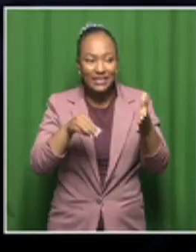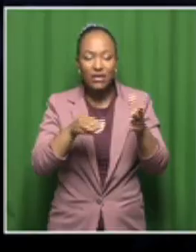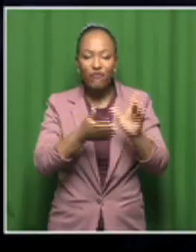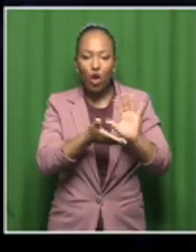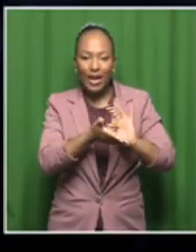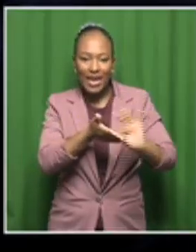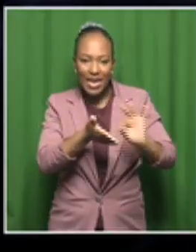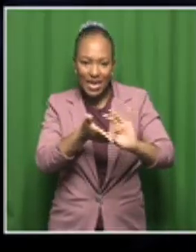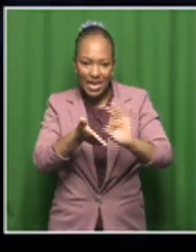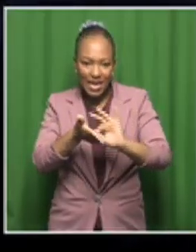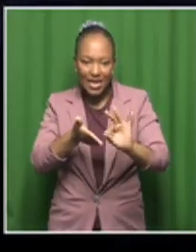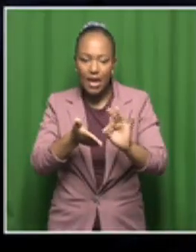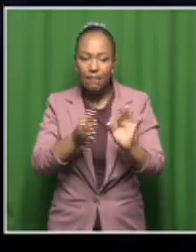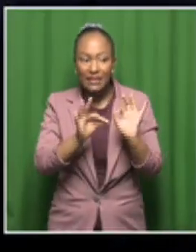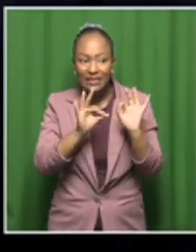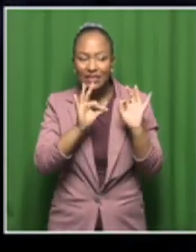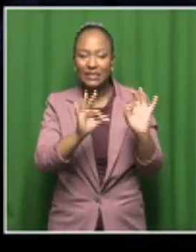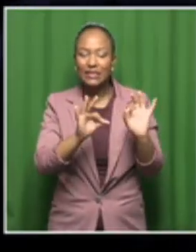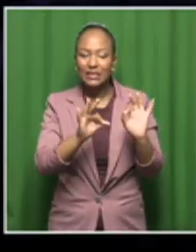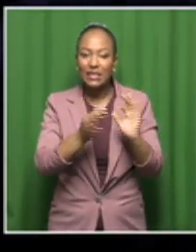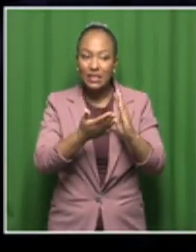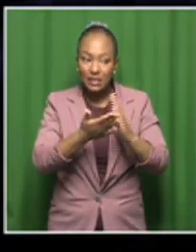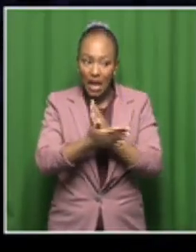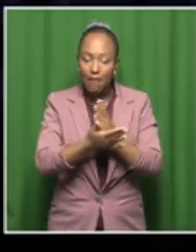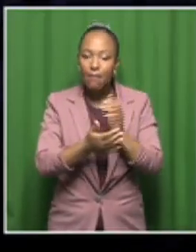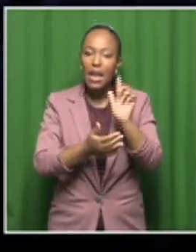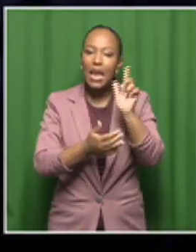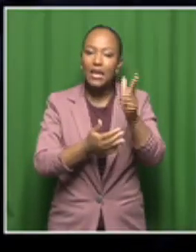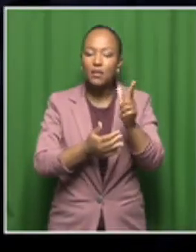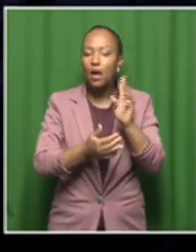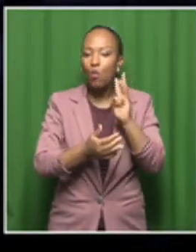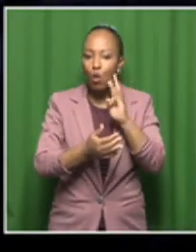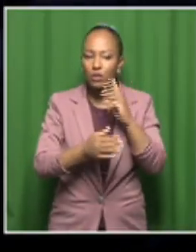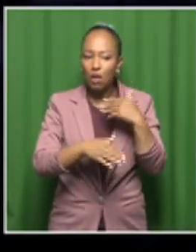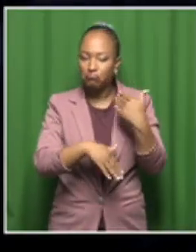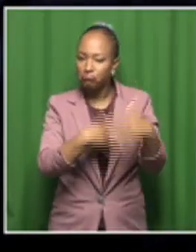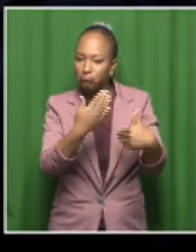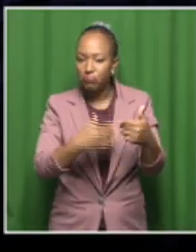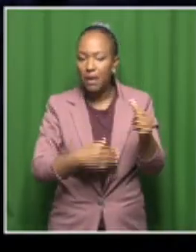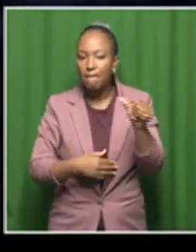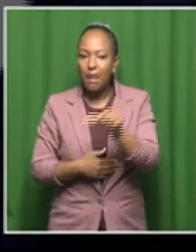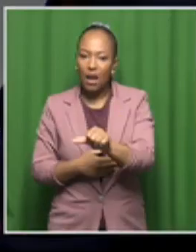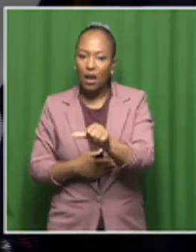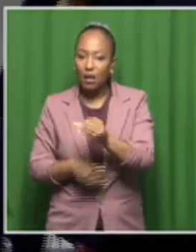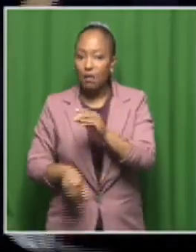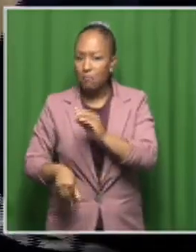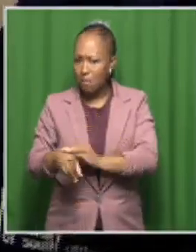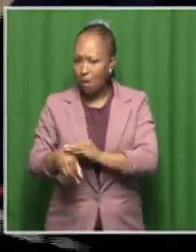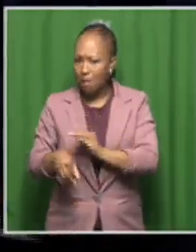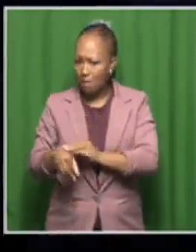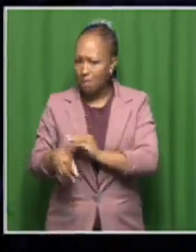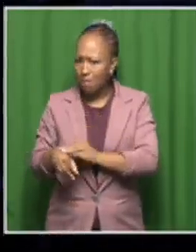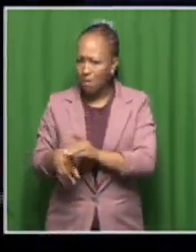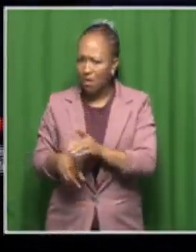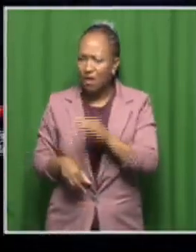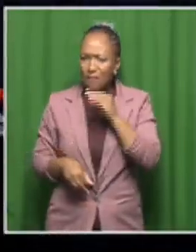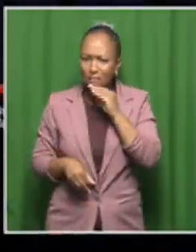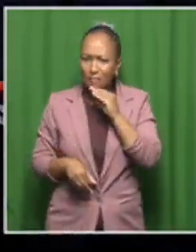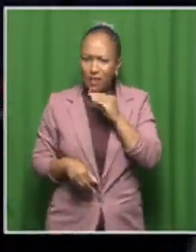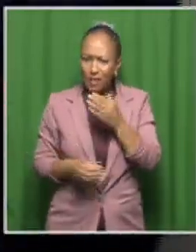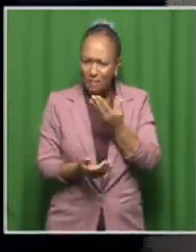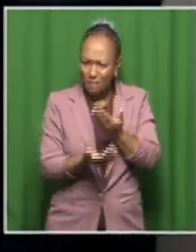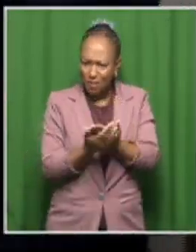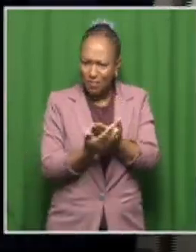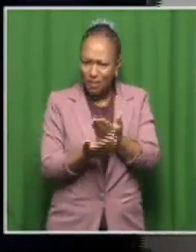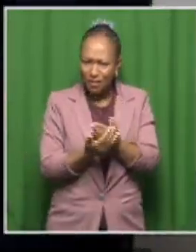find their ways into the water systems. And then it is a problem. Of course it's a problem. So we consume, we could